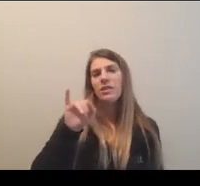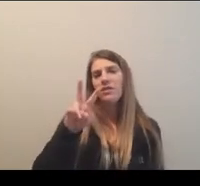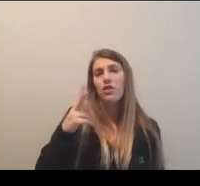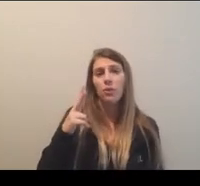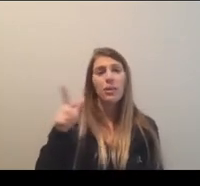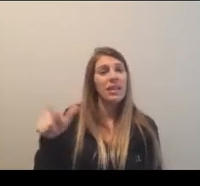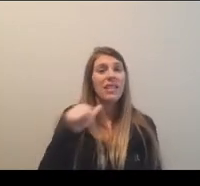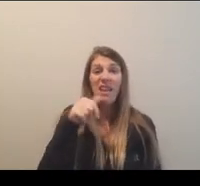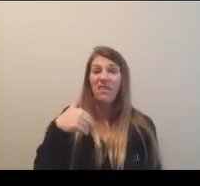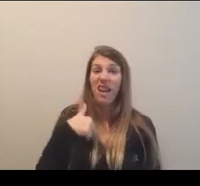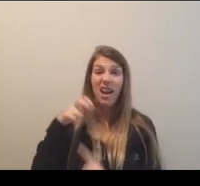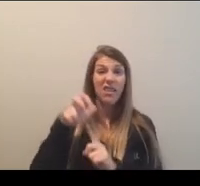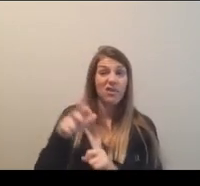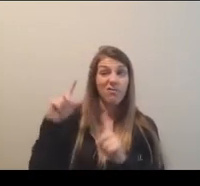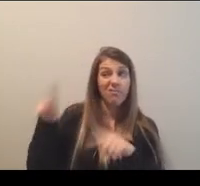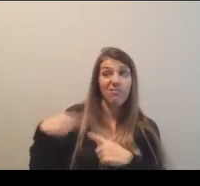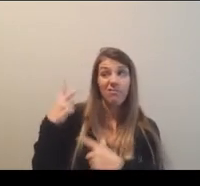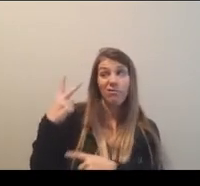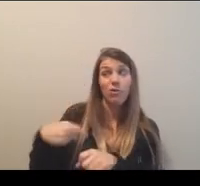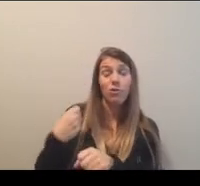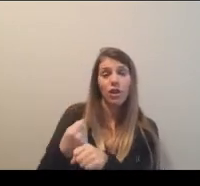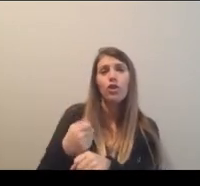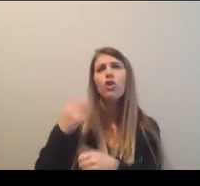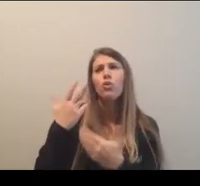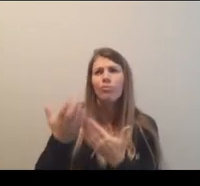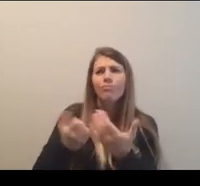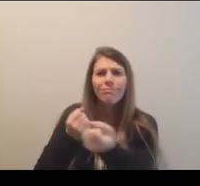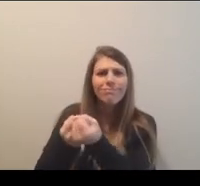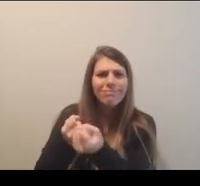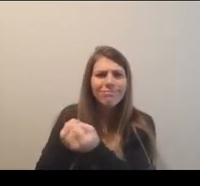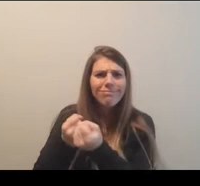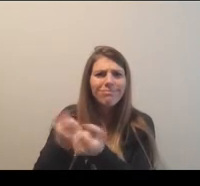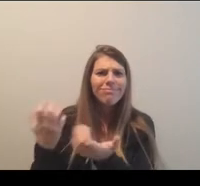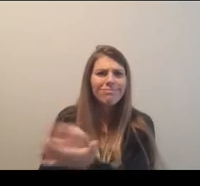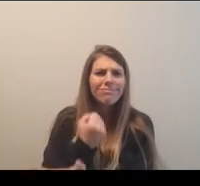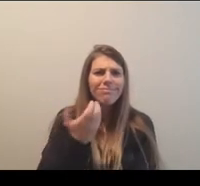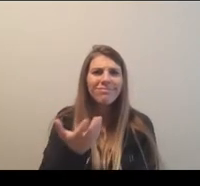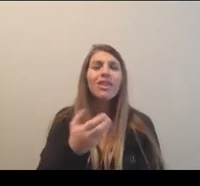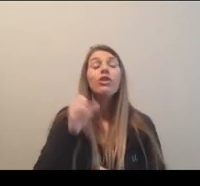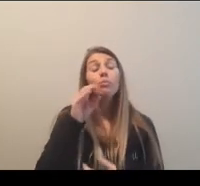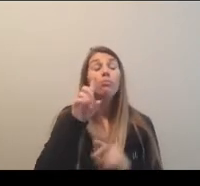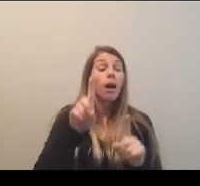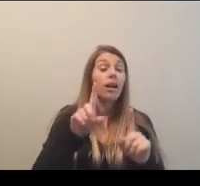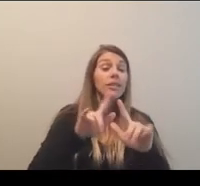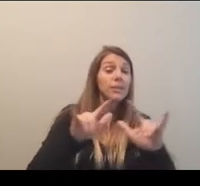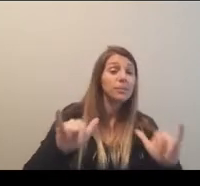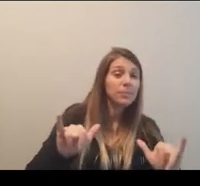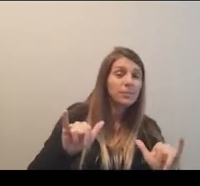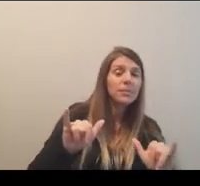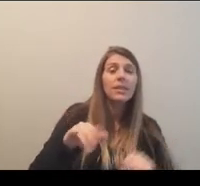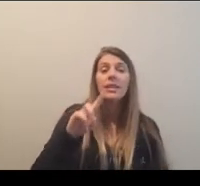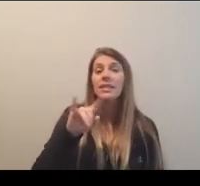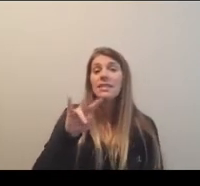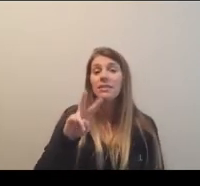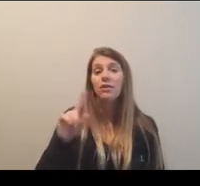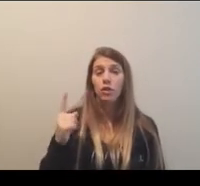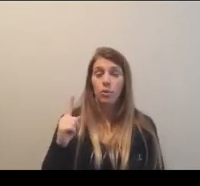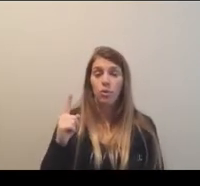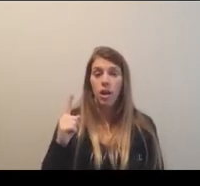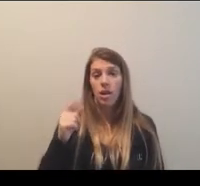had championships for two years. So please support. But at the same time, the division one